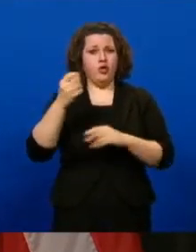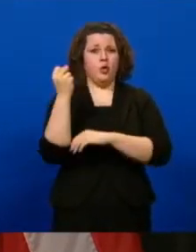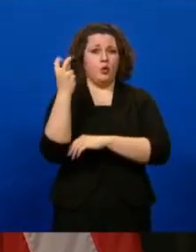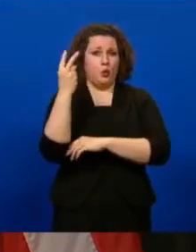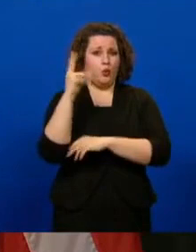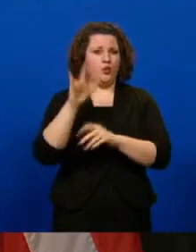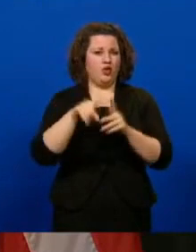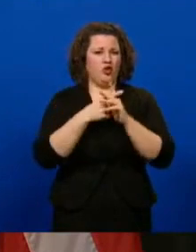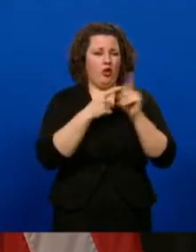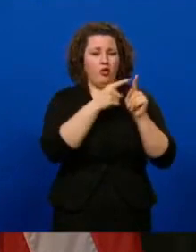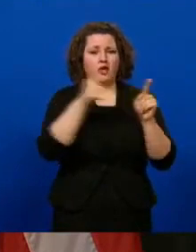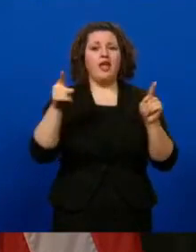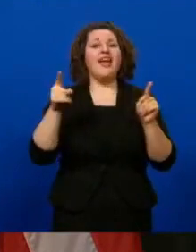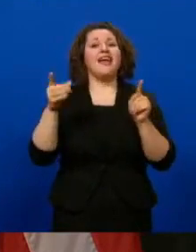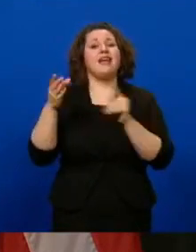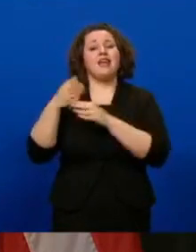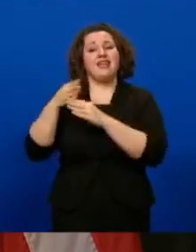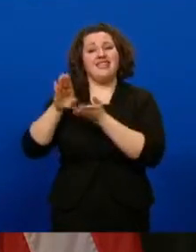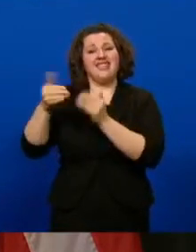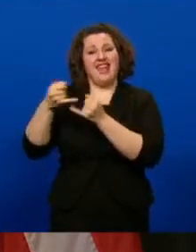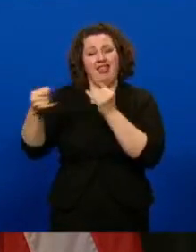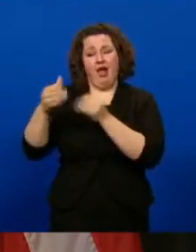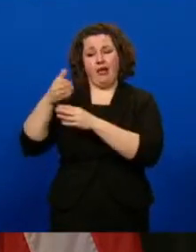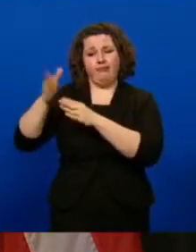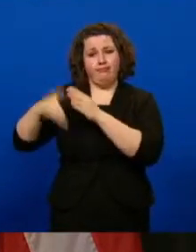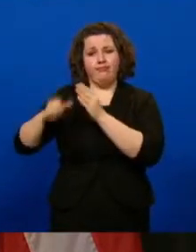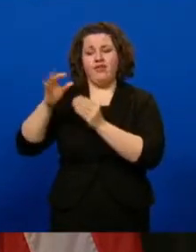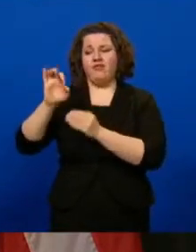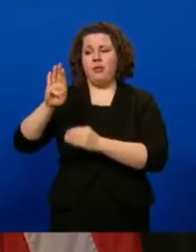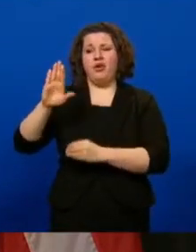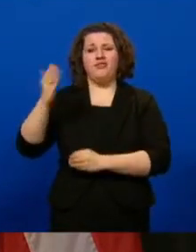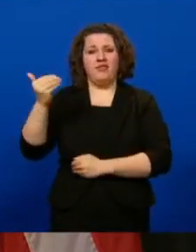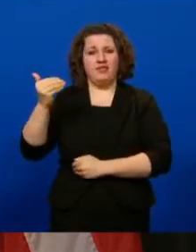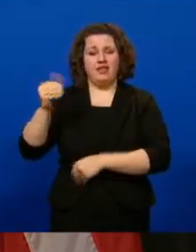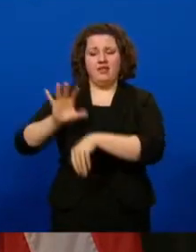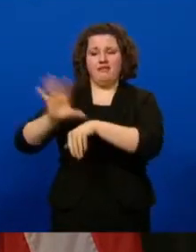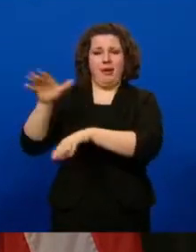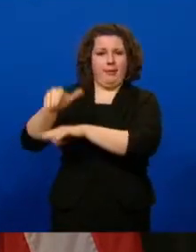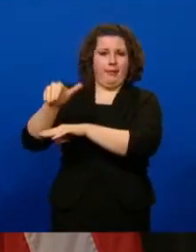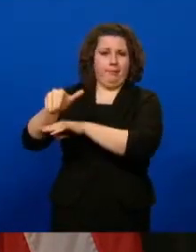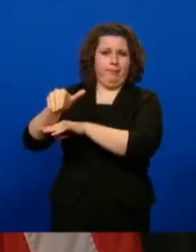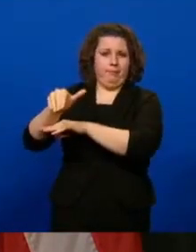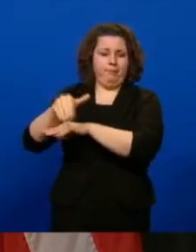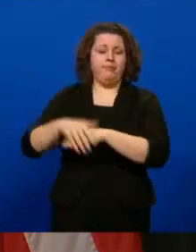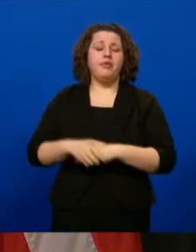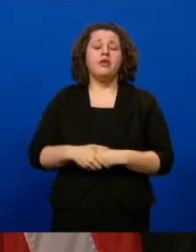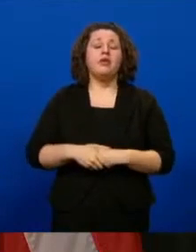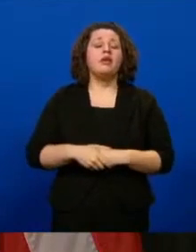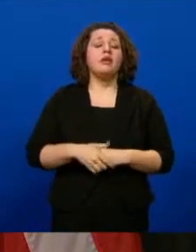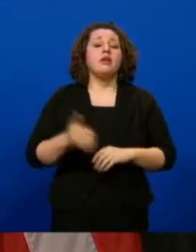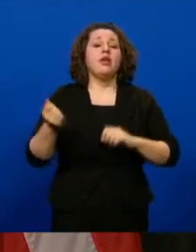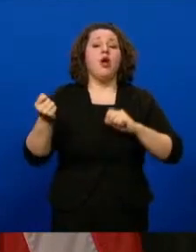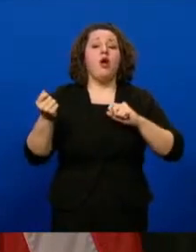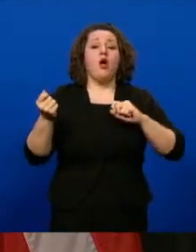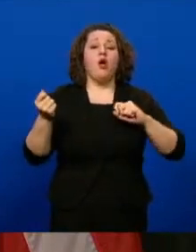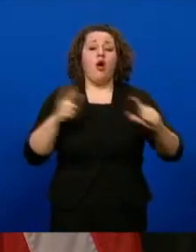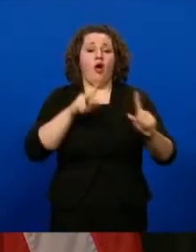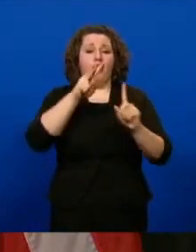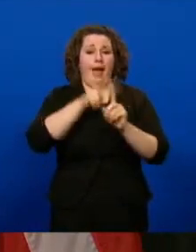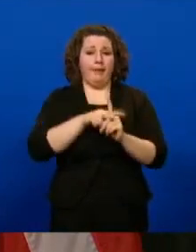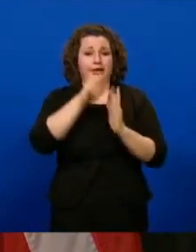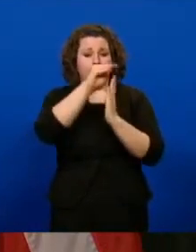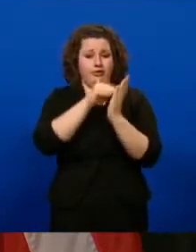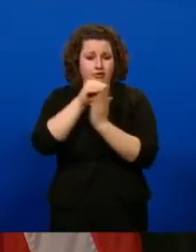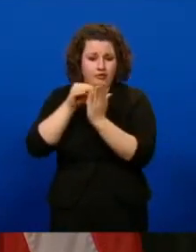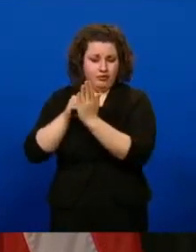noon. And will close on Monday, February 15th at 5 p.m. All applications submitted within